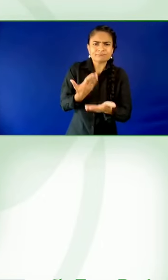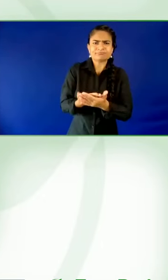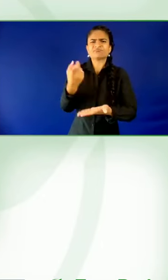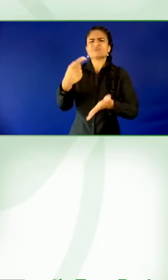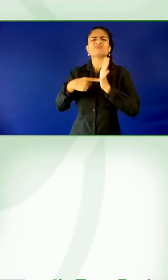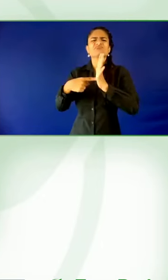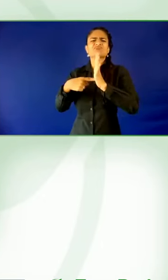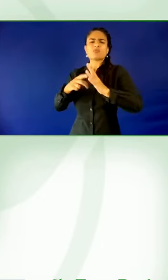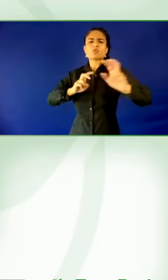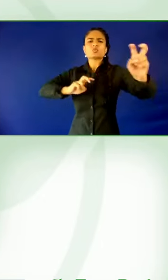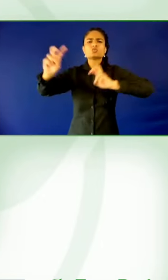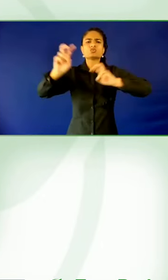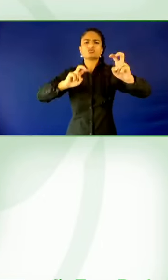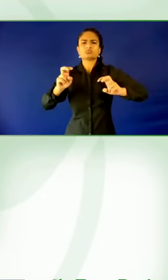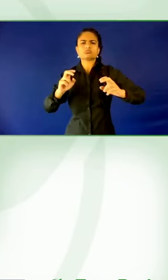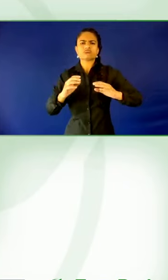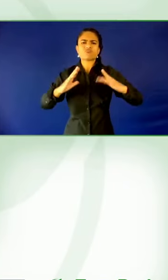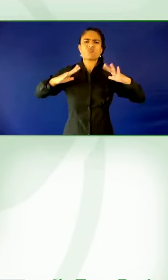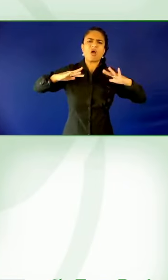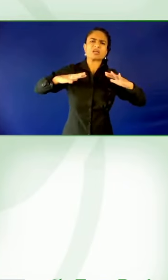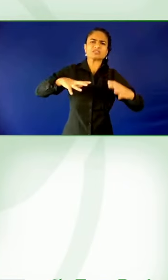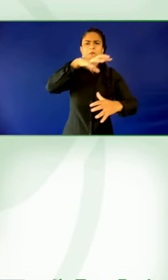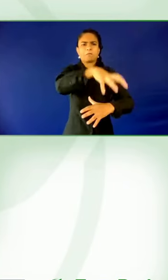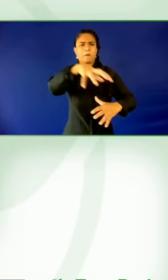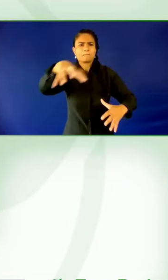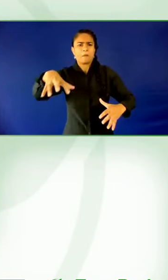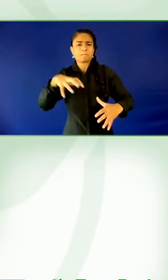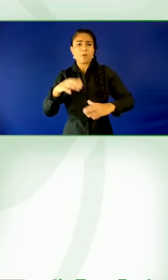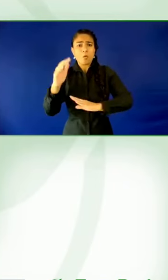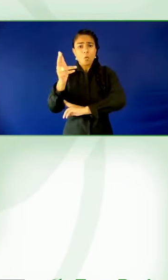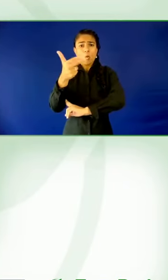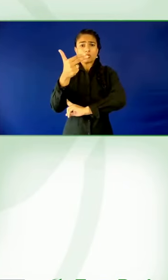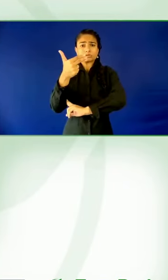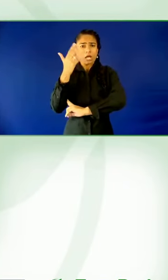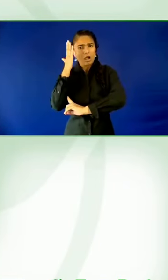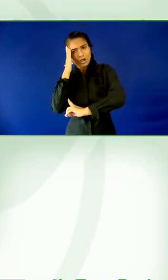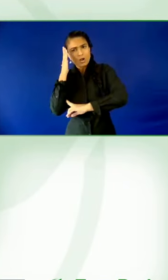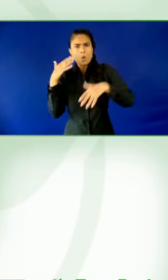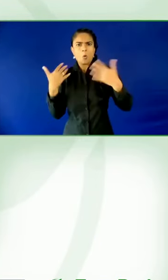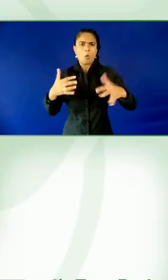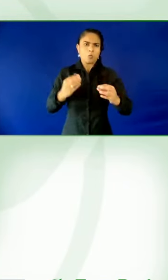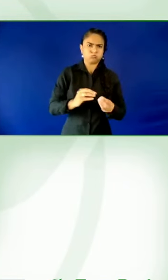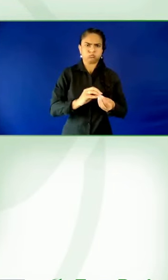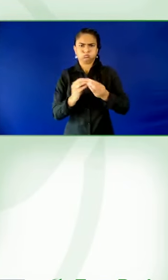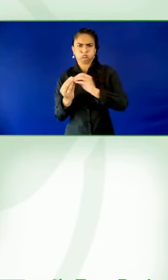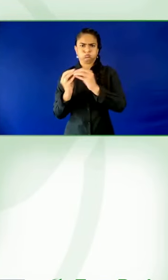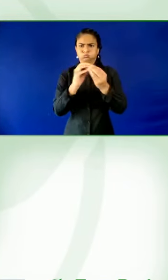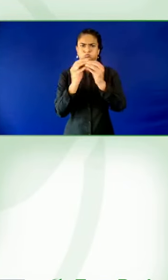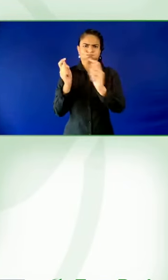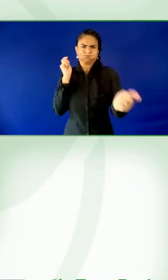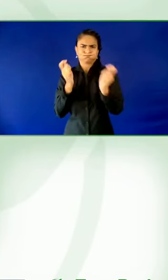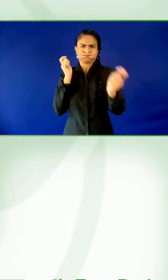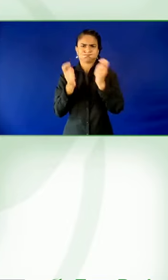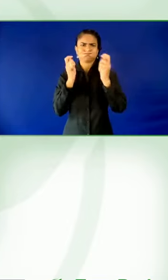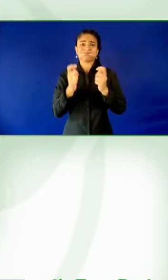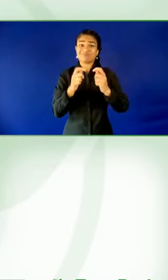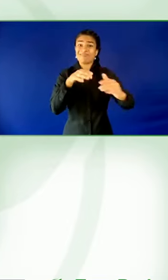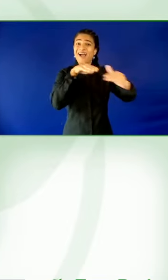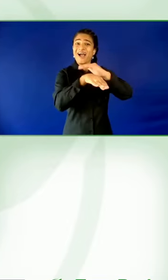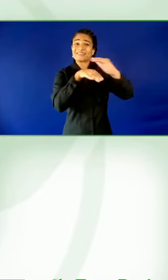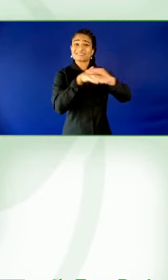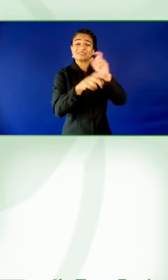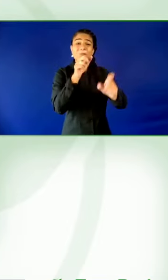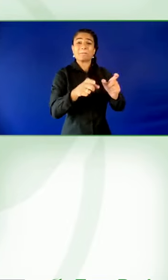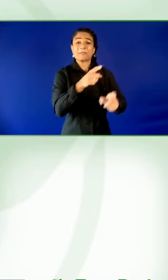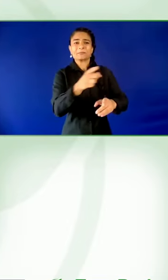choice for hosting weddings. There was a disabled couple who were getting married, and they were able to choose that hotel. And they were